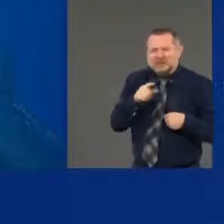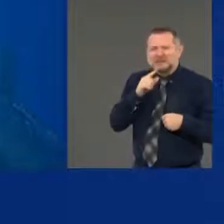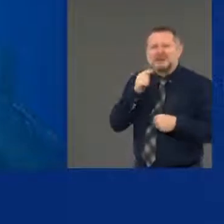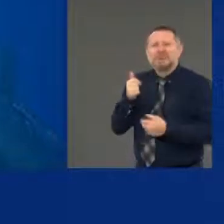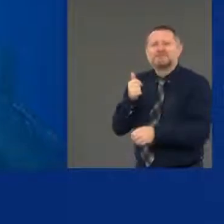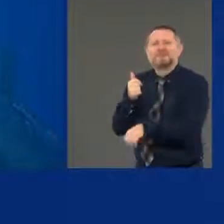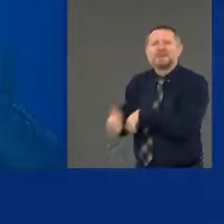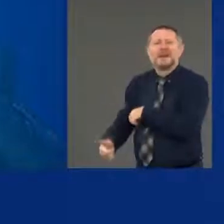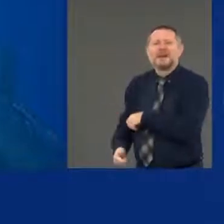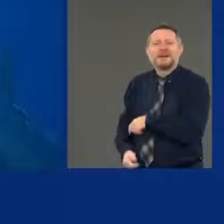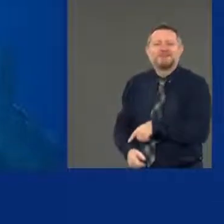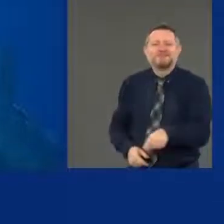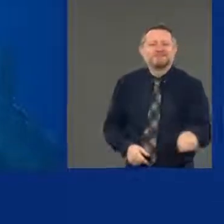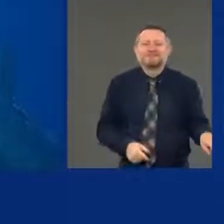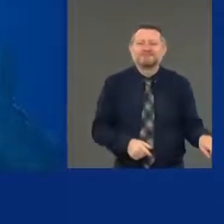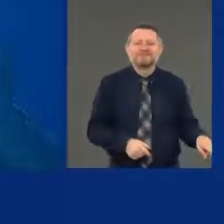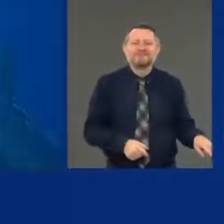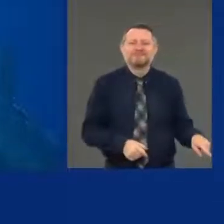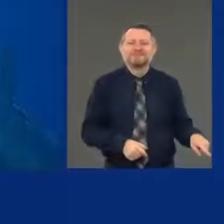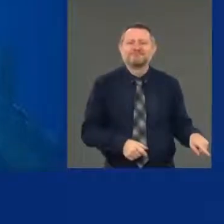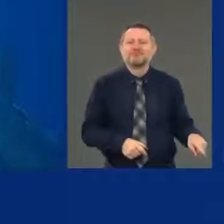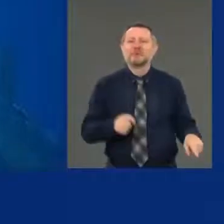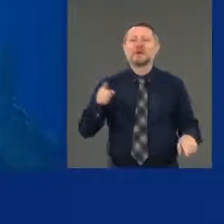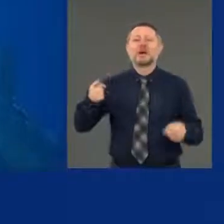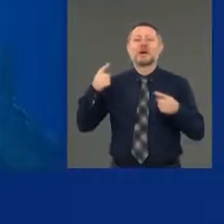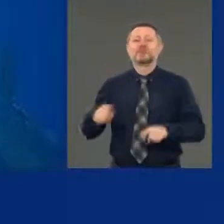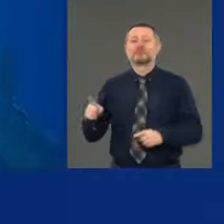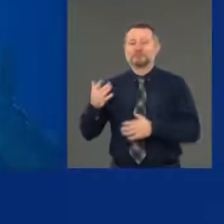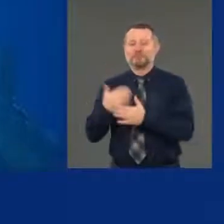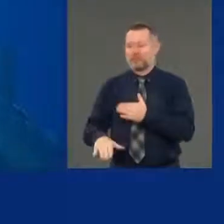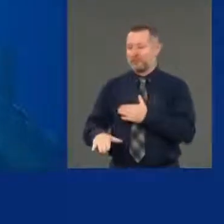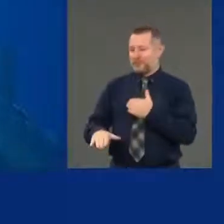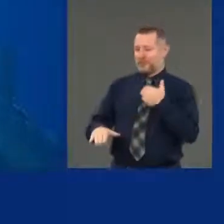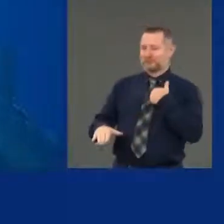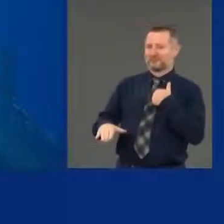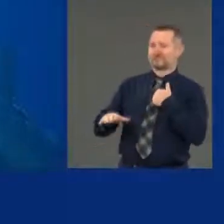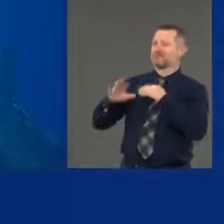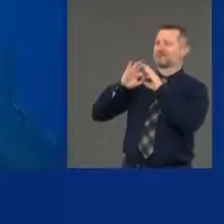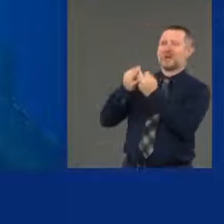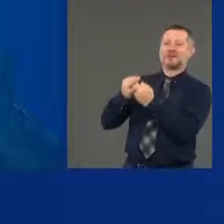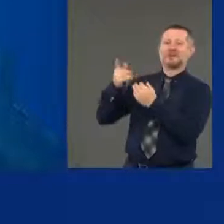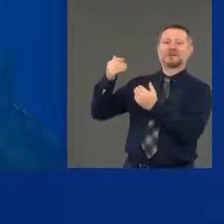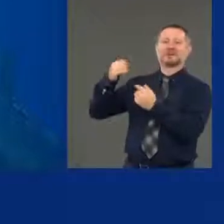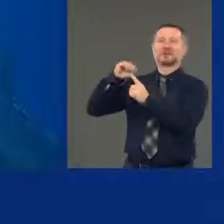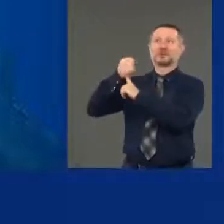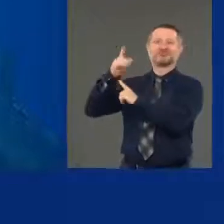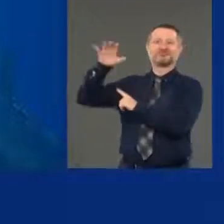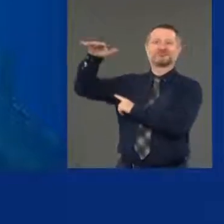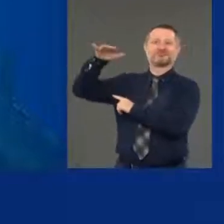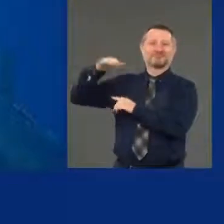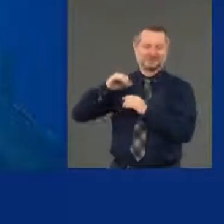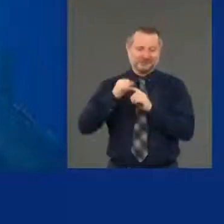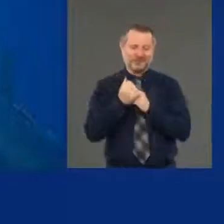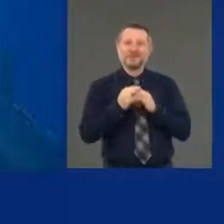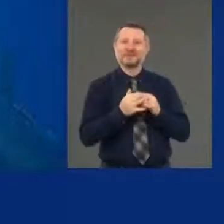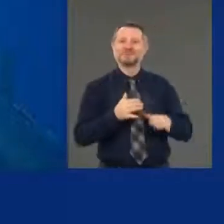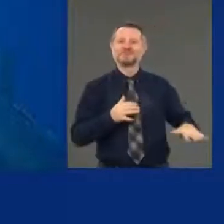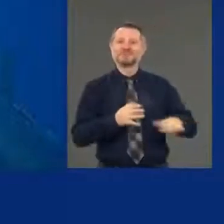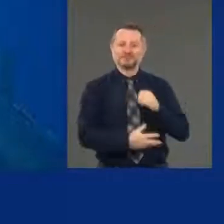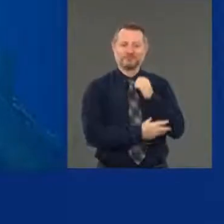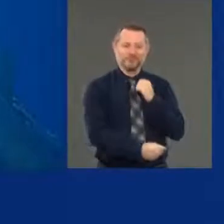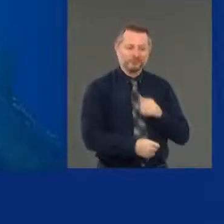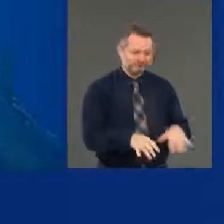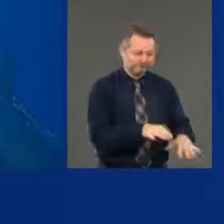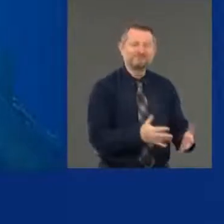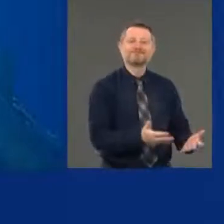can't blame them. They were born into one circumstance, and they're living in poverty. You can't